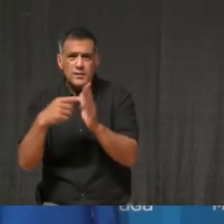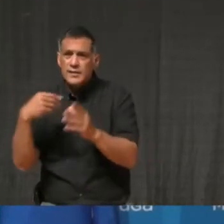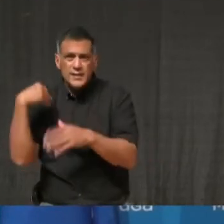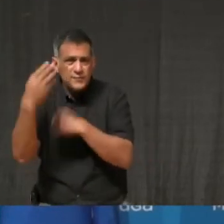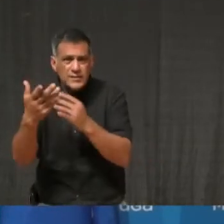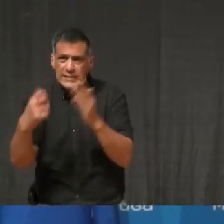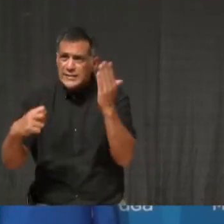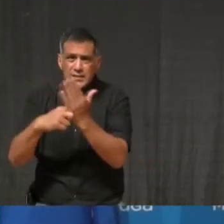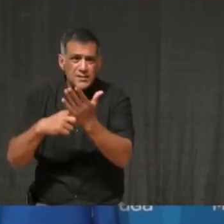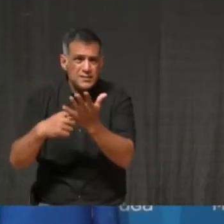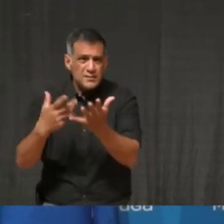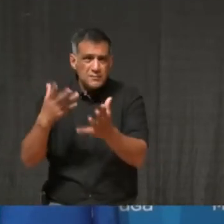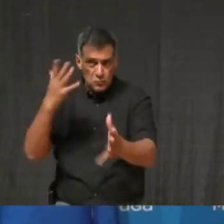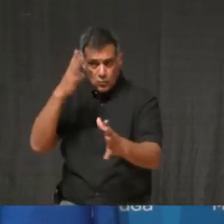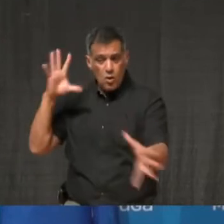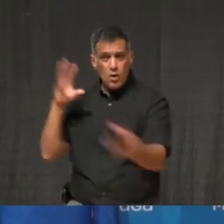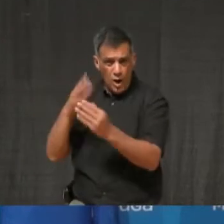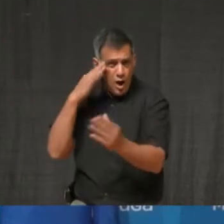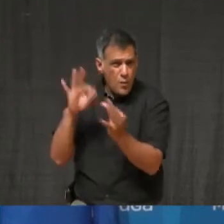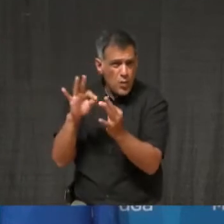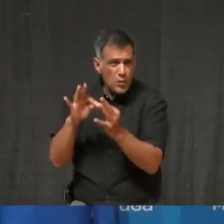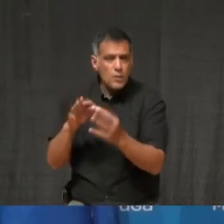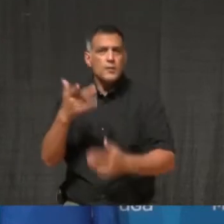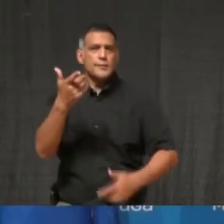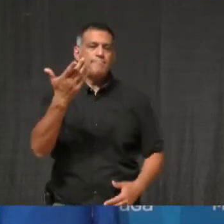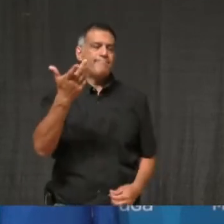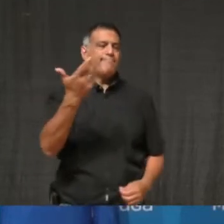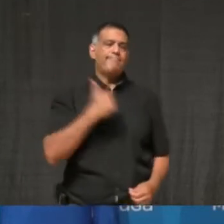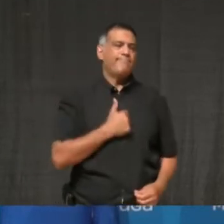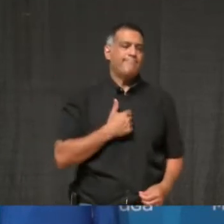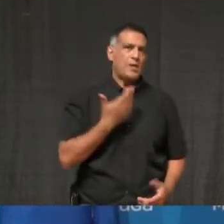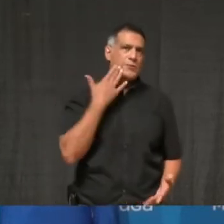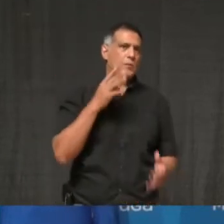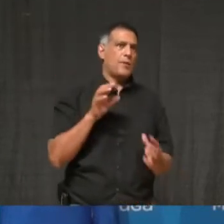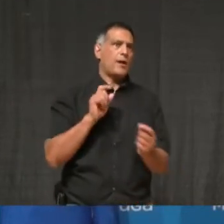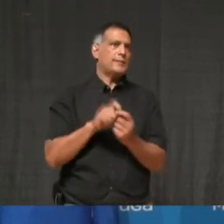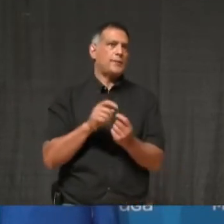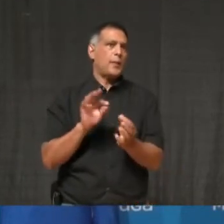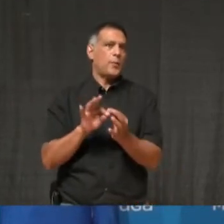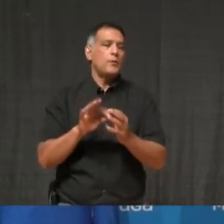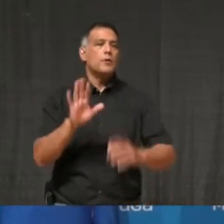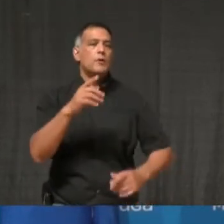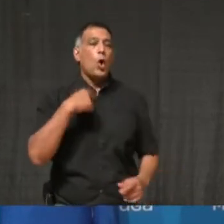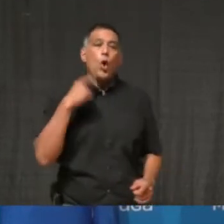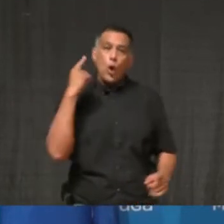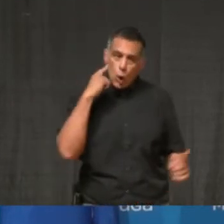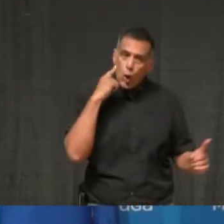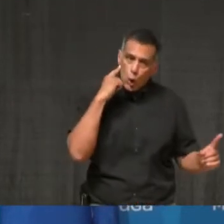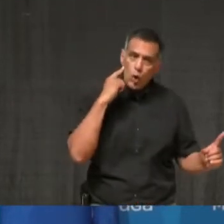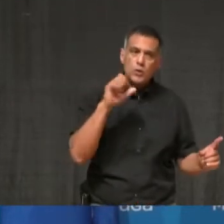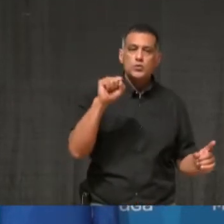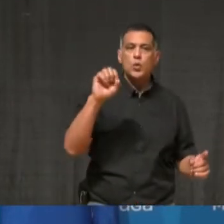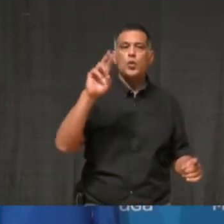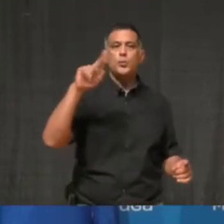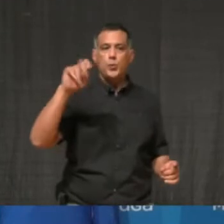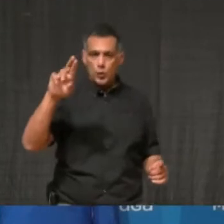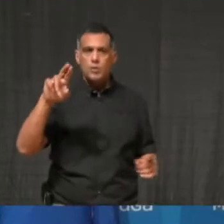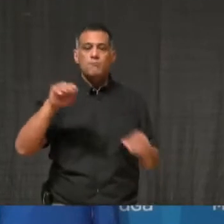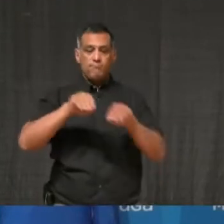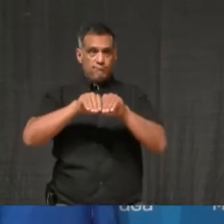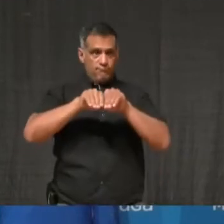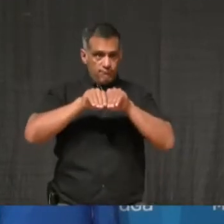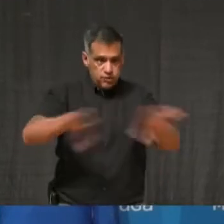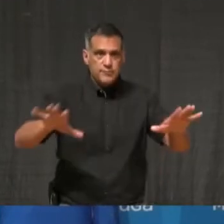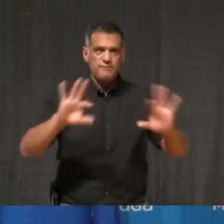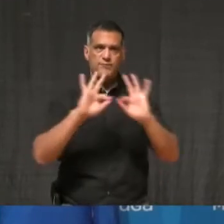numbers, but we did hear anecdotally about some super spreader parties. I know of a Quebec family that passed